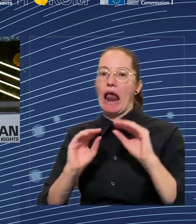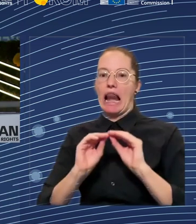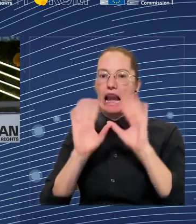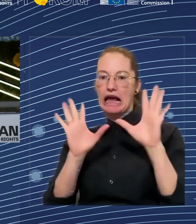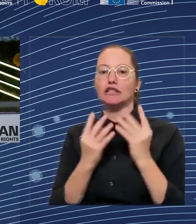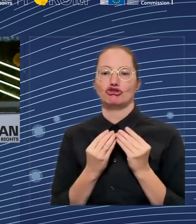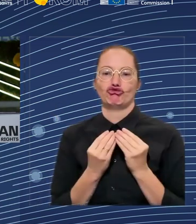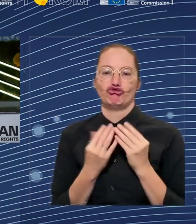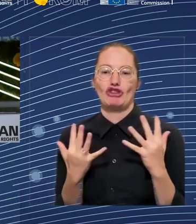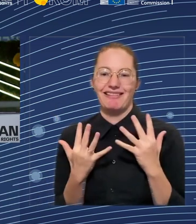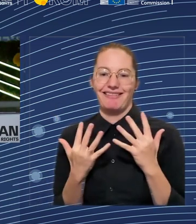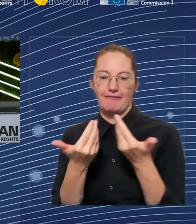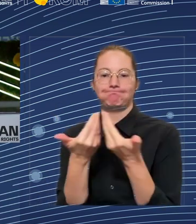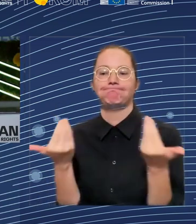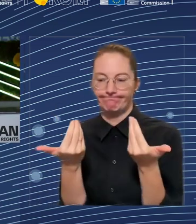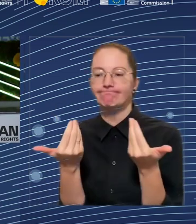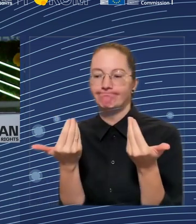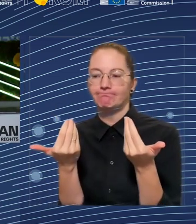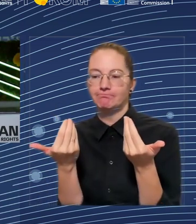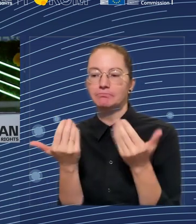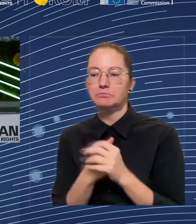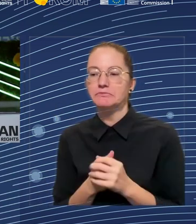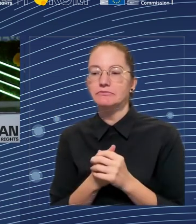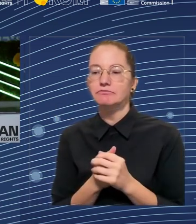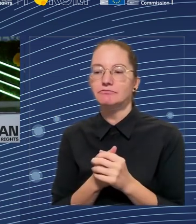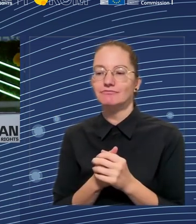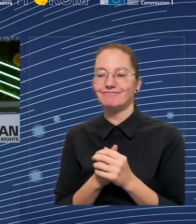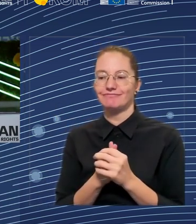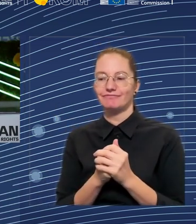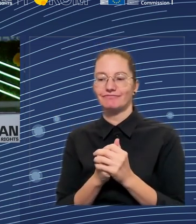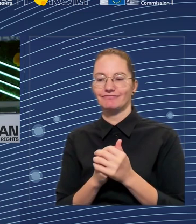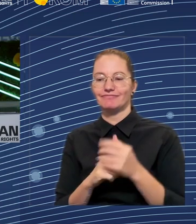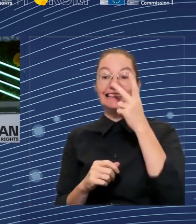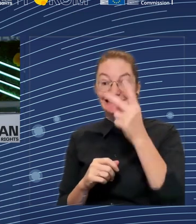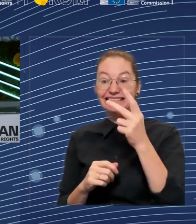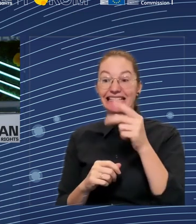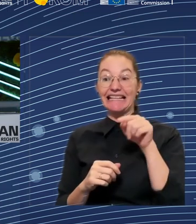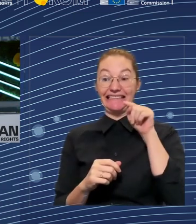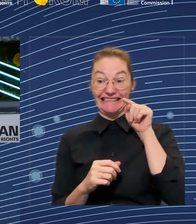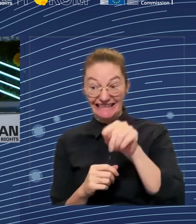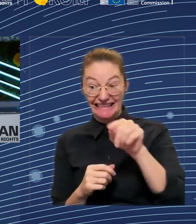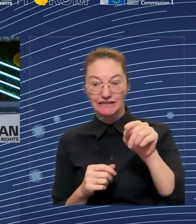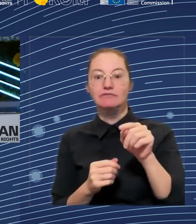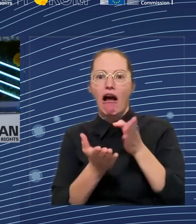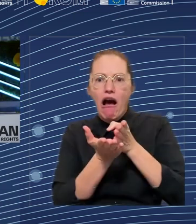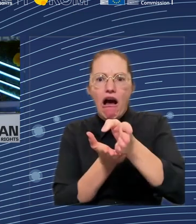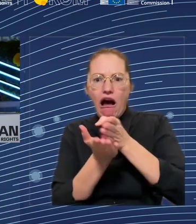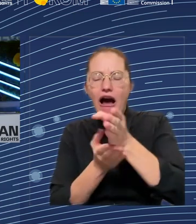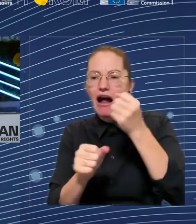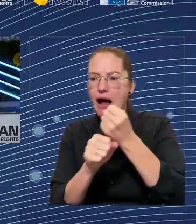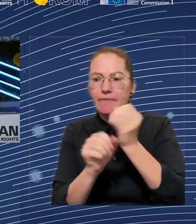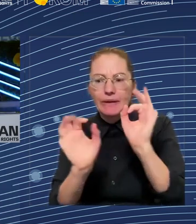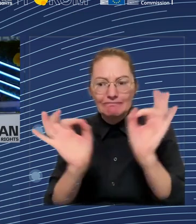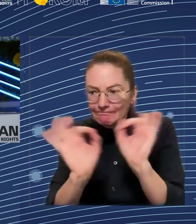are gender-balanced, which shows that if you want to overcome that, you really have to work on these stereotypes and improve the situation,